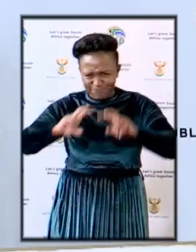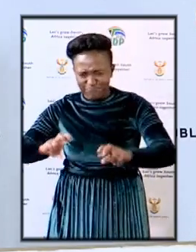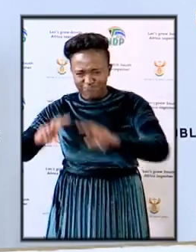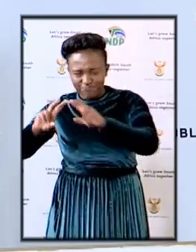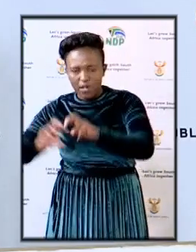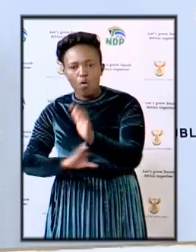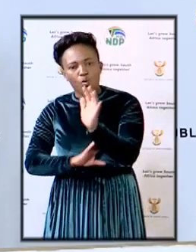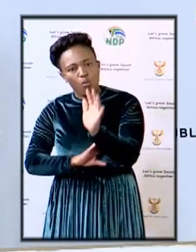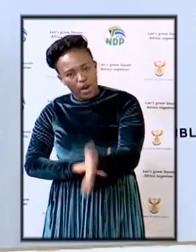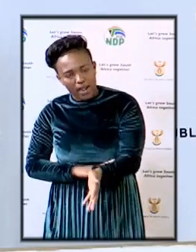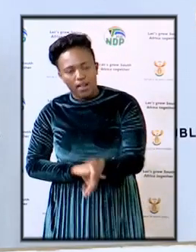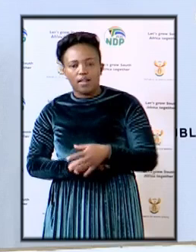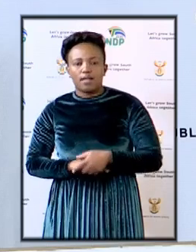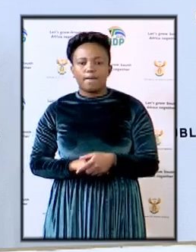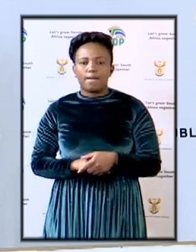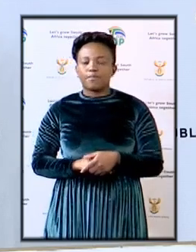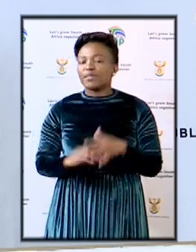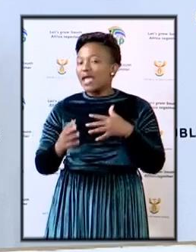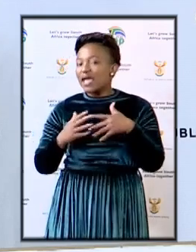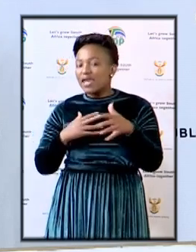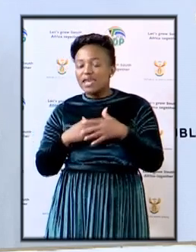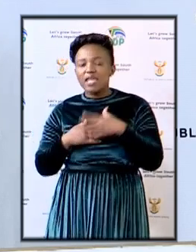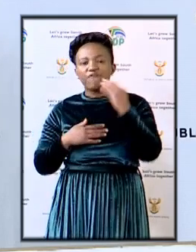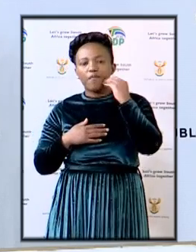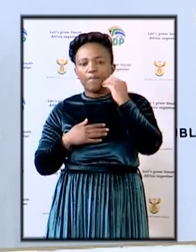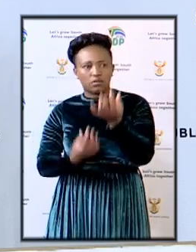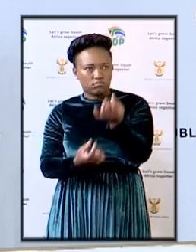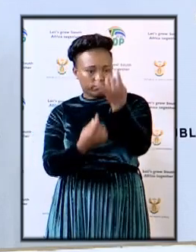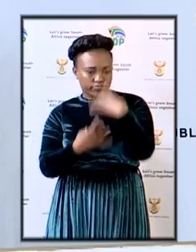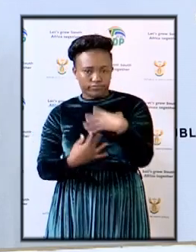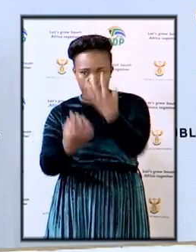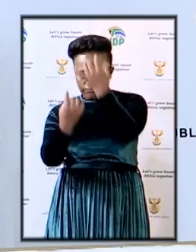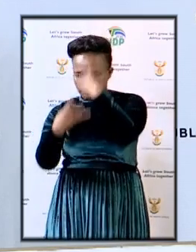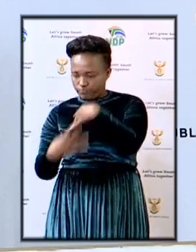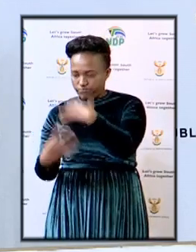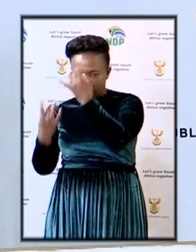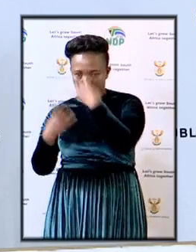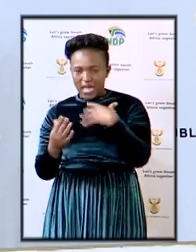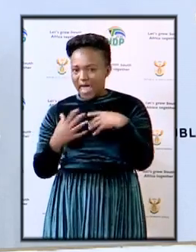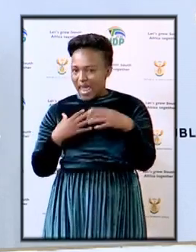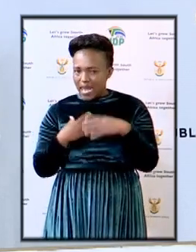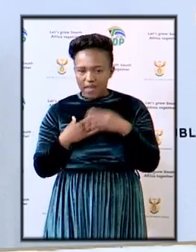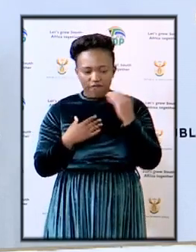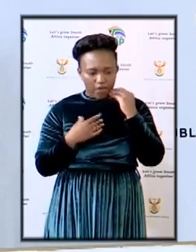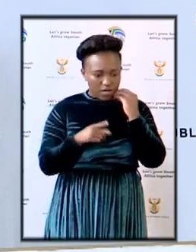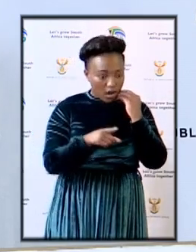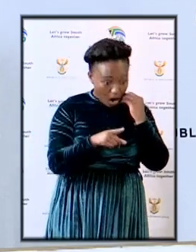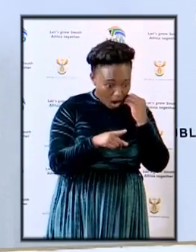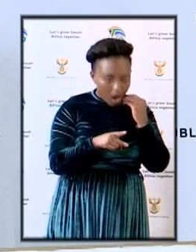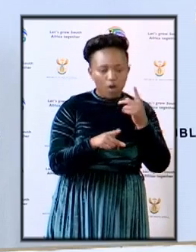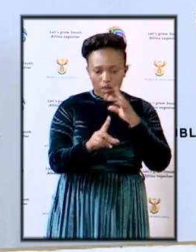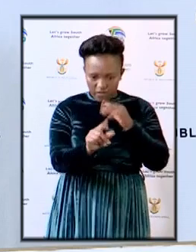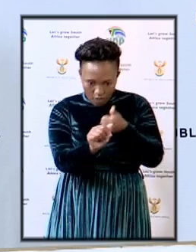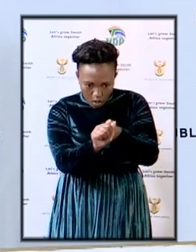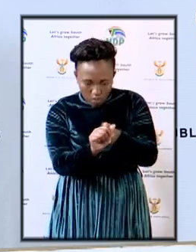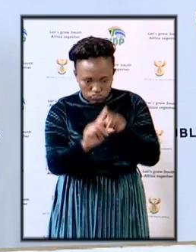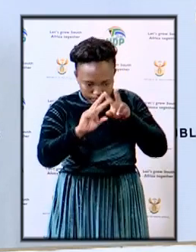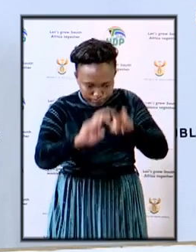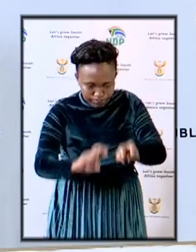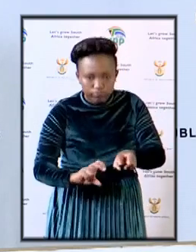so the information that come to our attention every piece of information will be followed